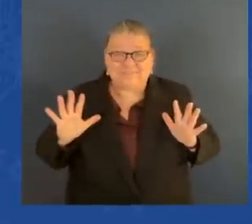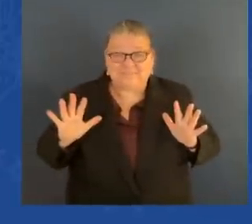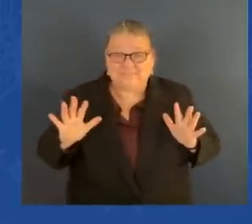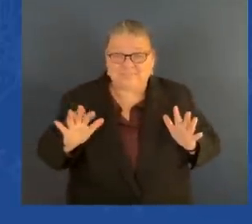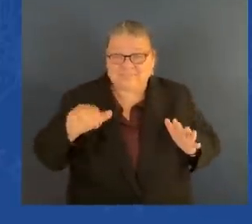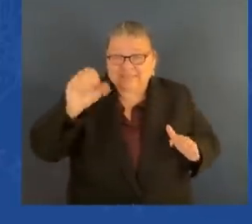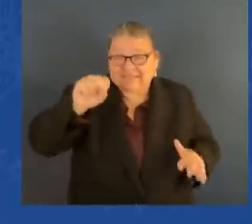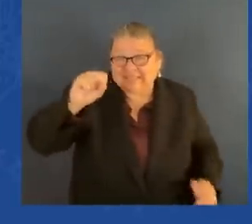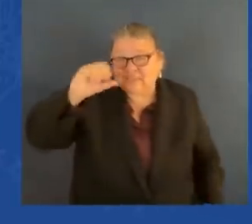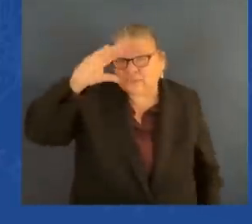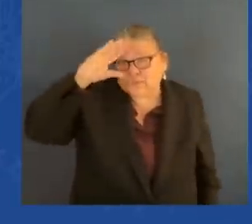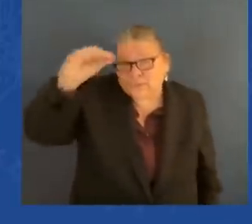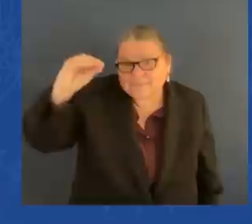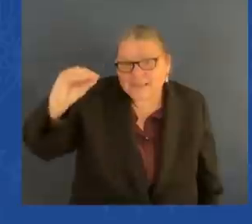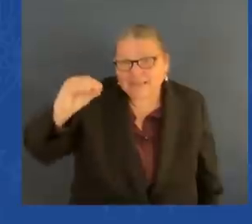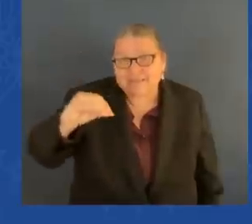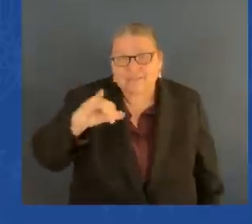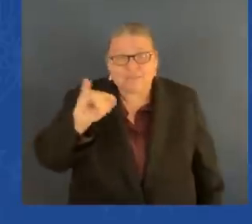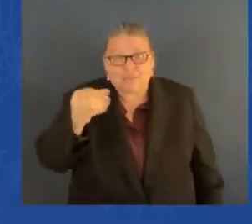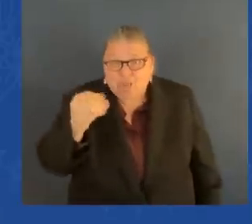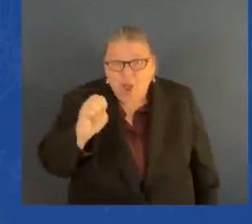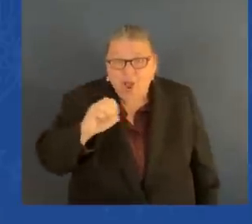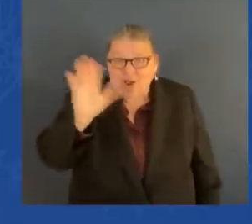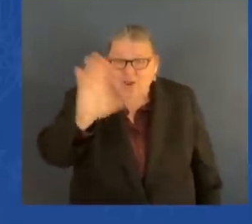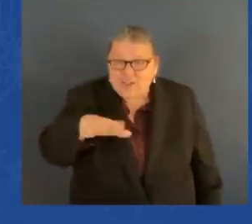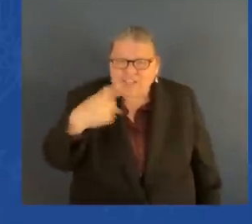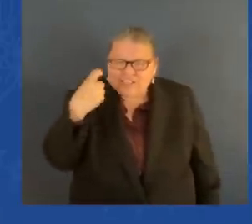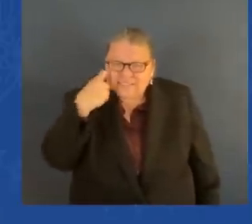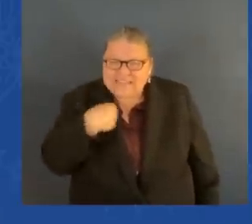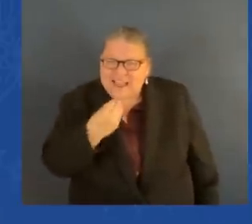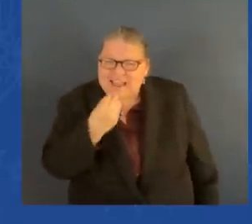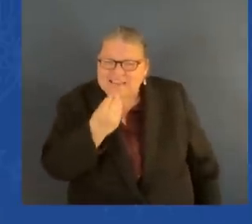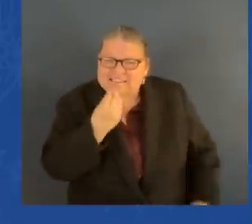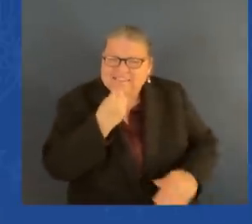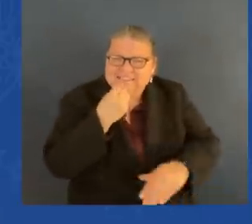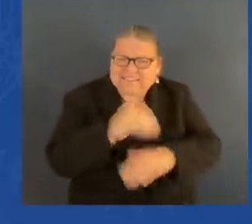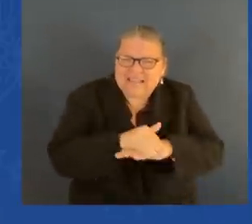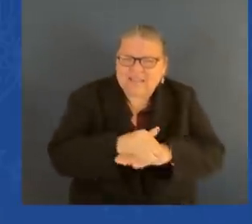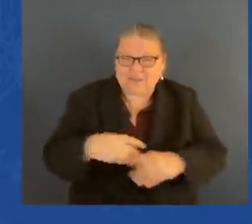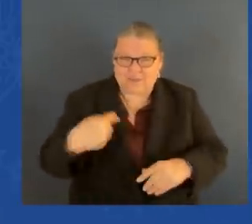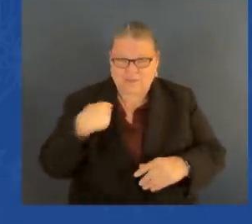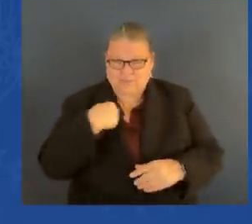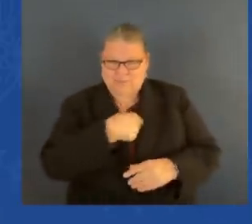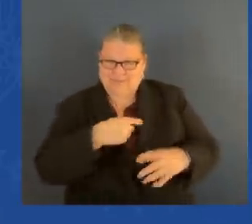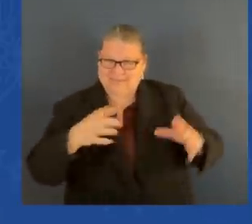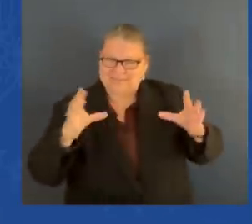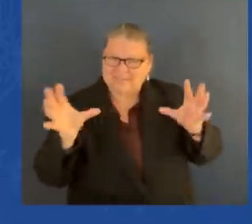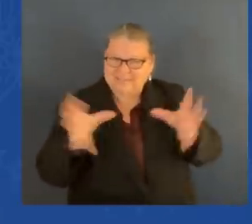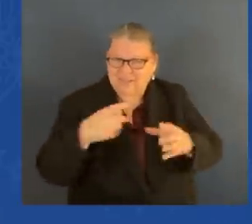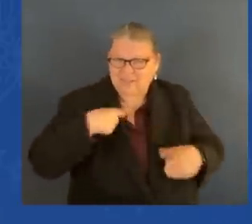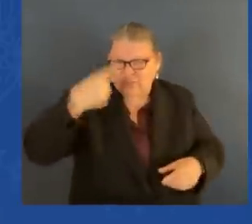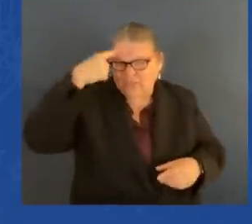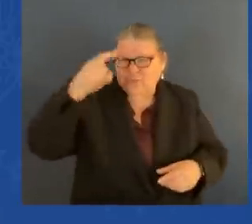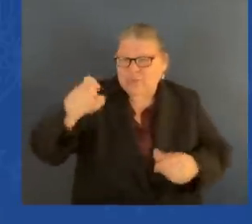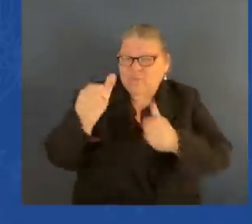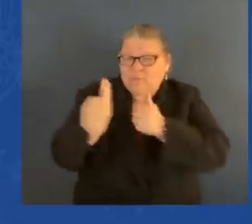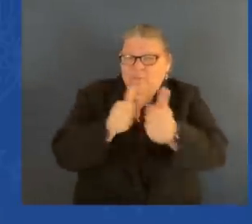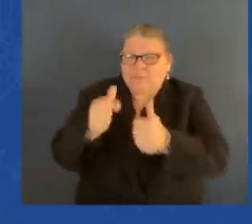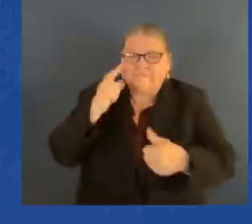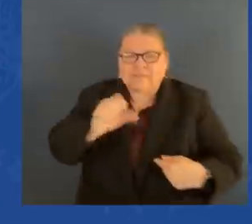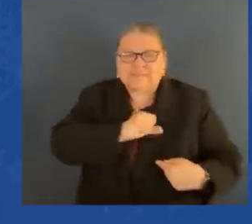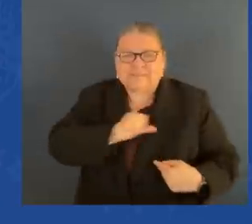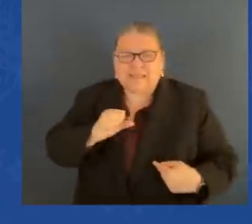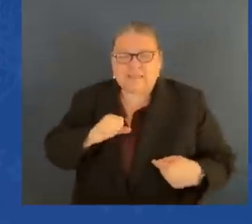We think you should run for the Senate. And I said, but the chief justice, former Chief Justice Tunnel said that. I said,